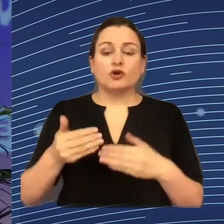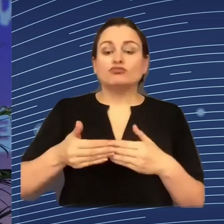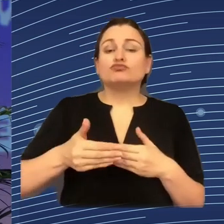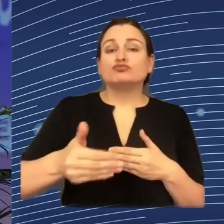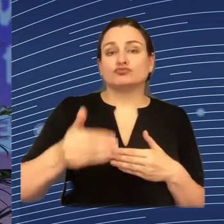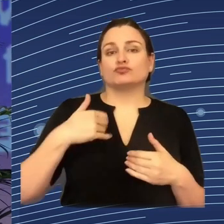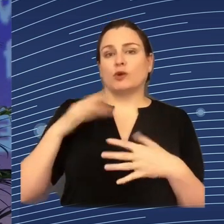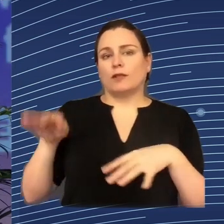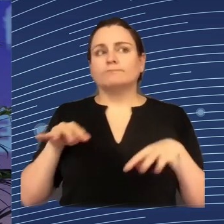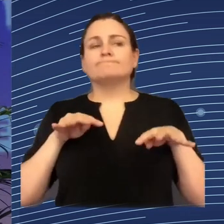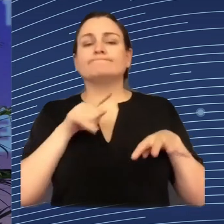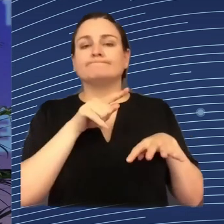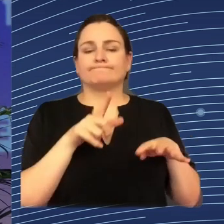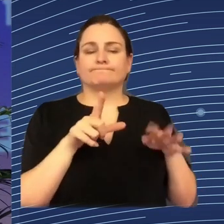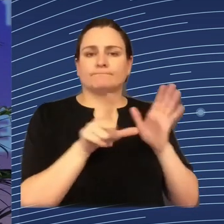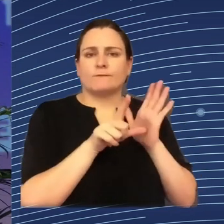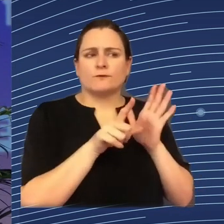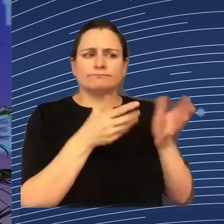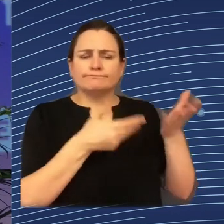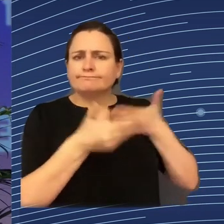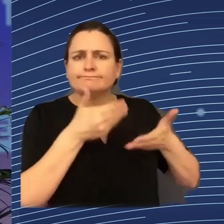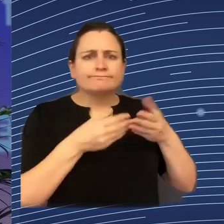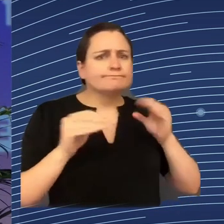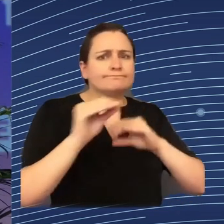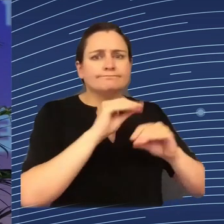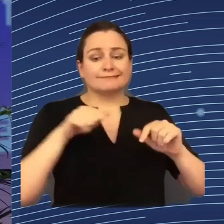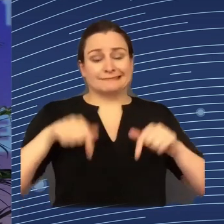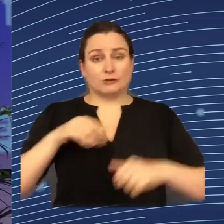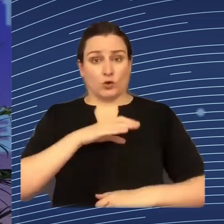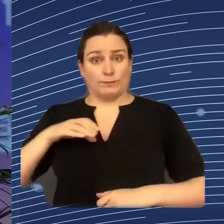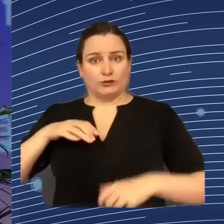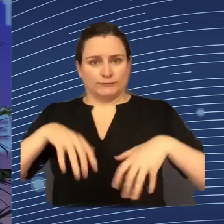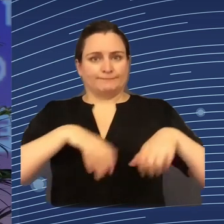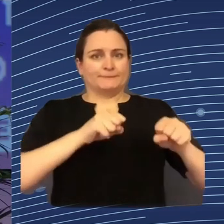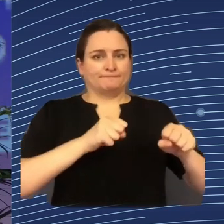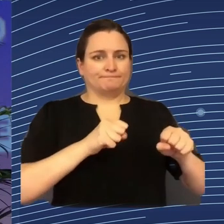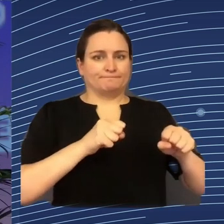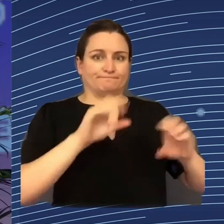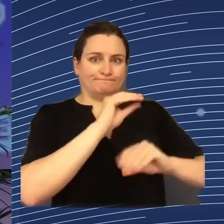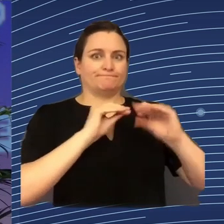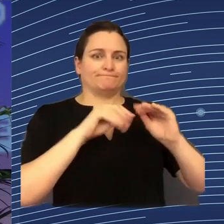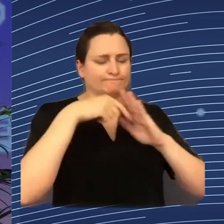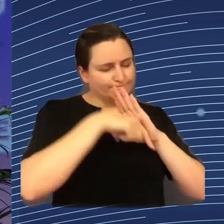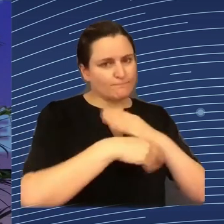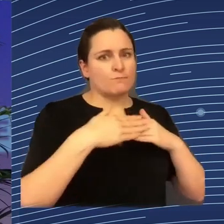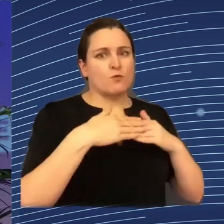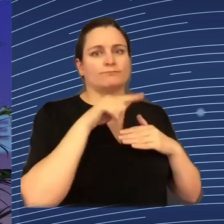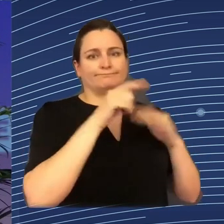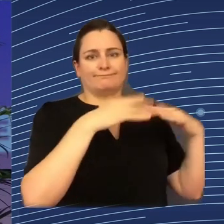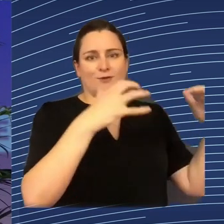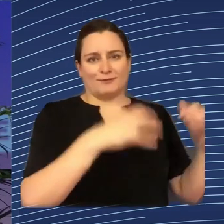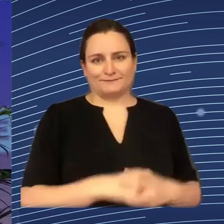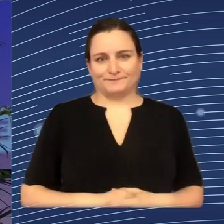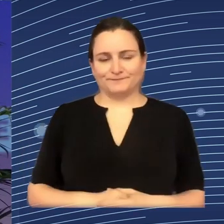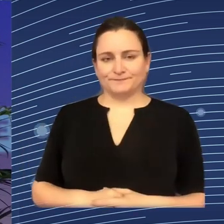being aware that these debates are going to be taken forward by the Commission. And with this, also to all those who are participating,